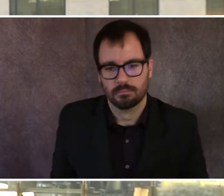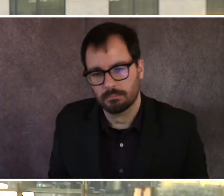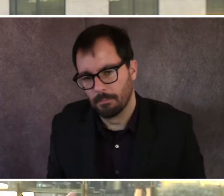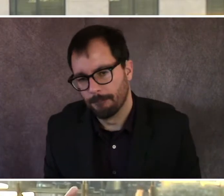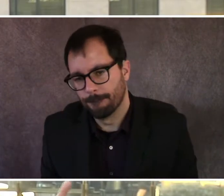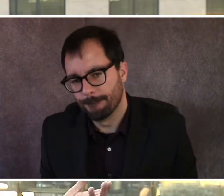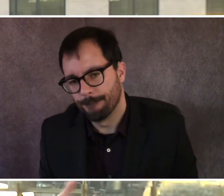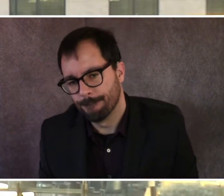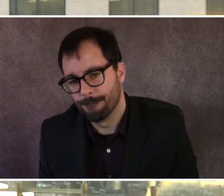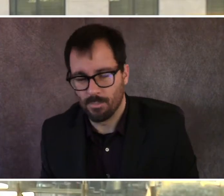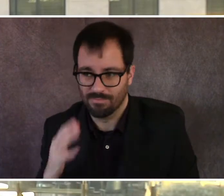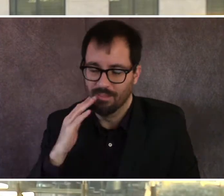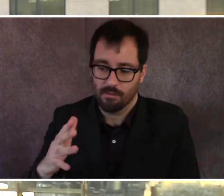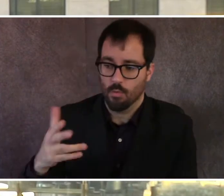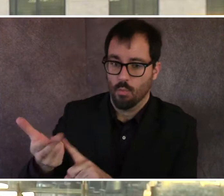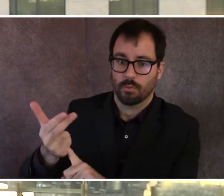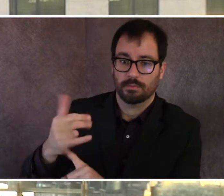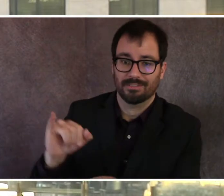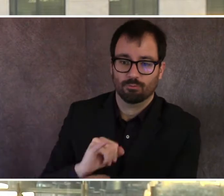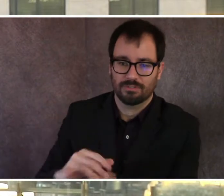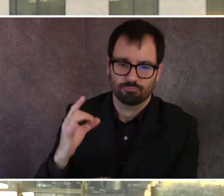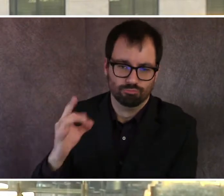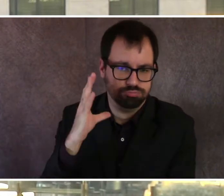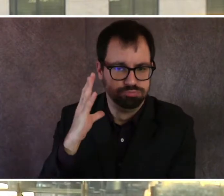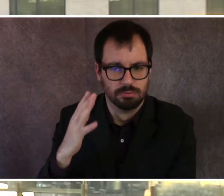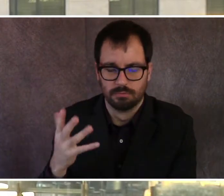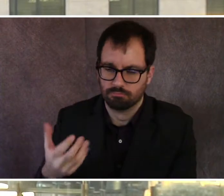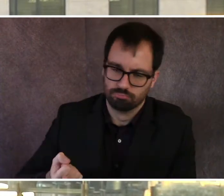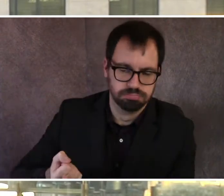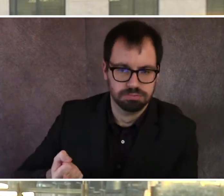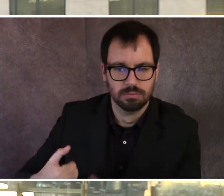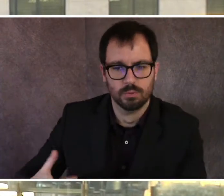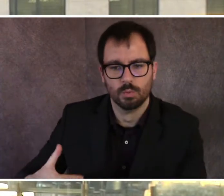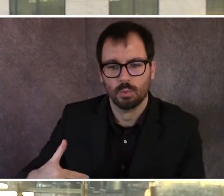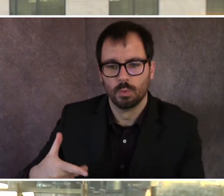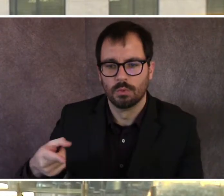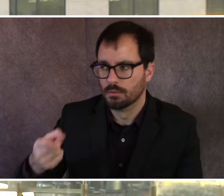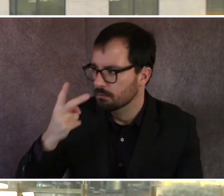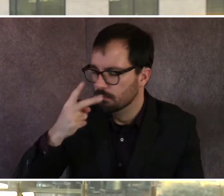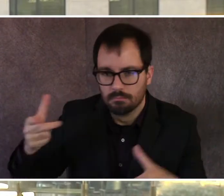has been the Massachusetts, Boston industry. So we want to be able to come out of that faster.